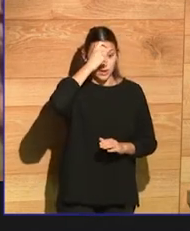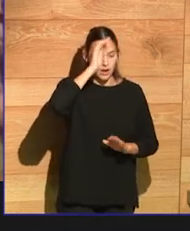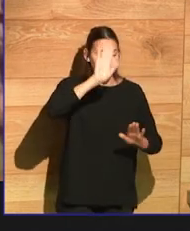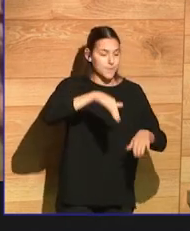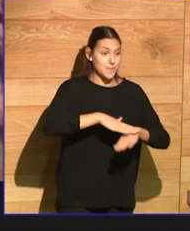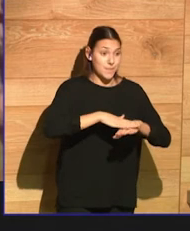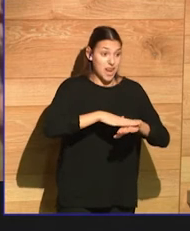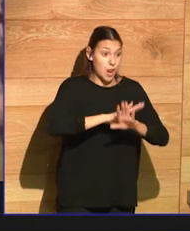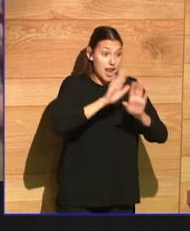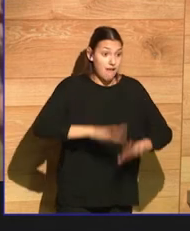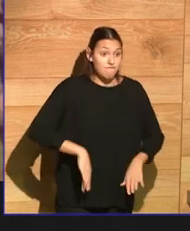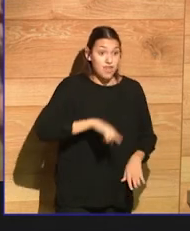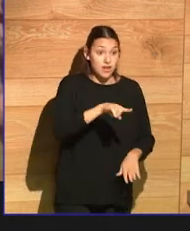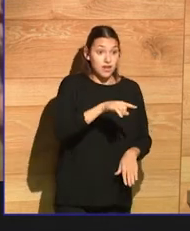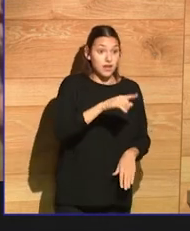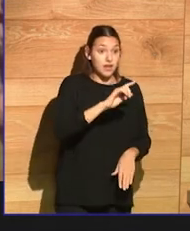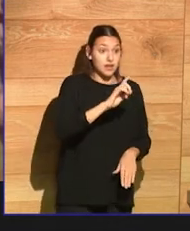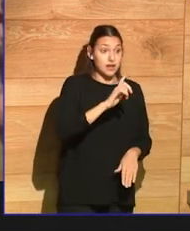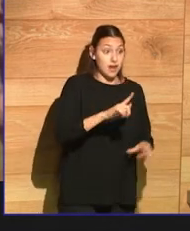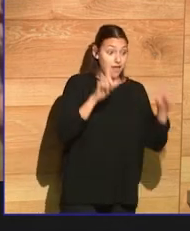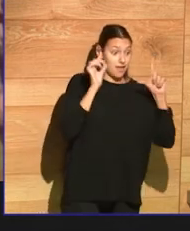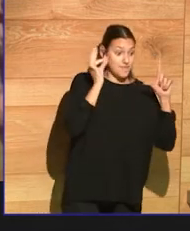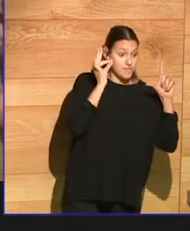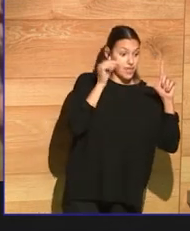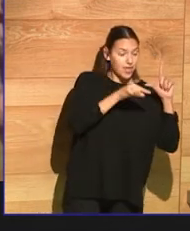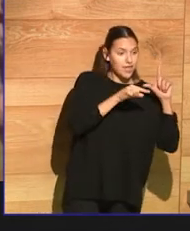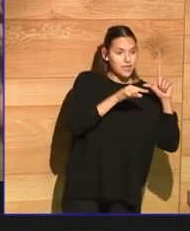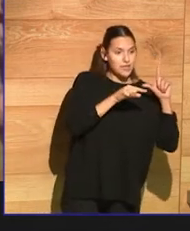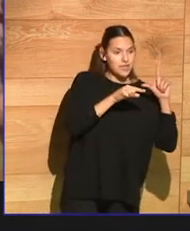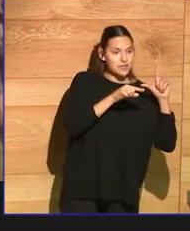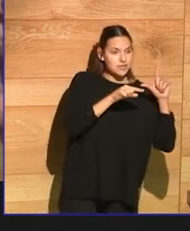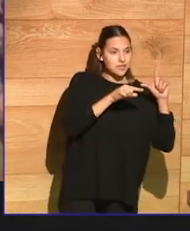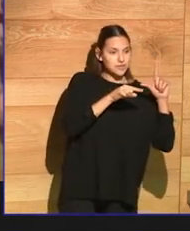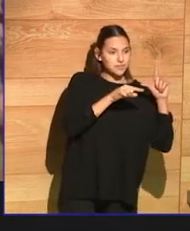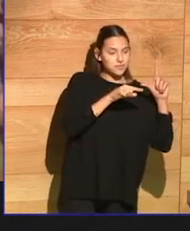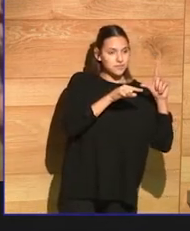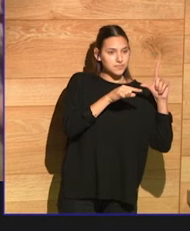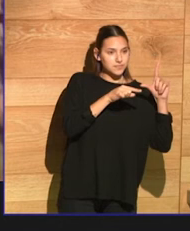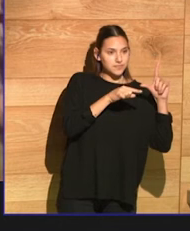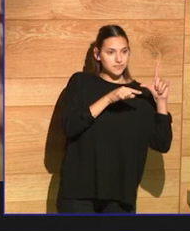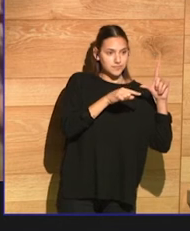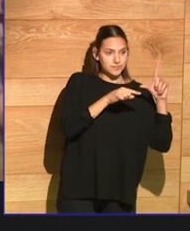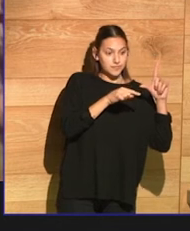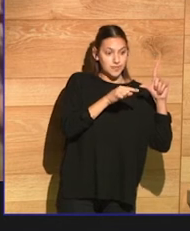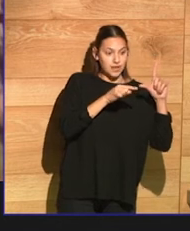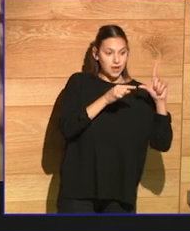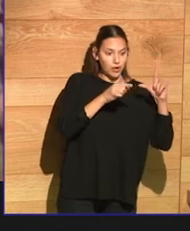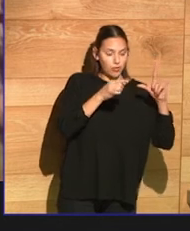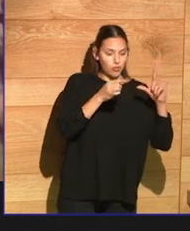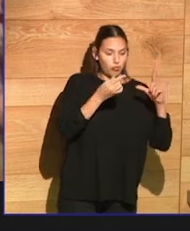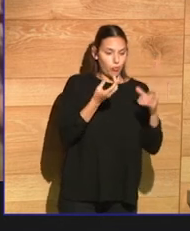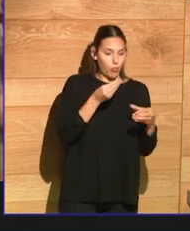fiefdoms, that she destroys the man that she's forced to marry and she escapes.